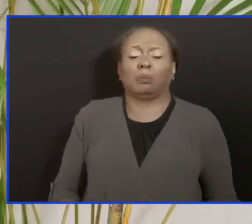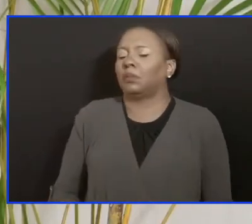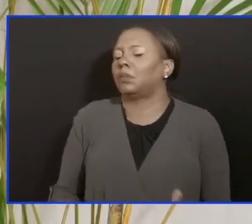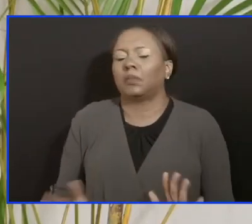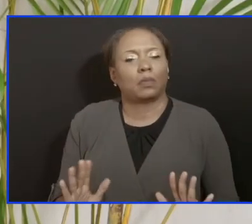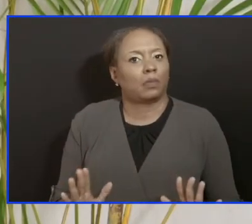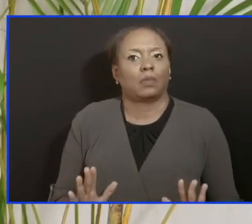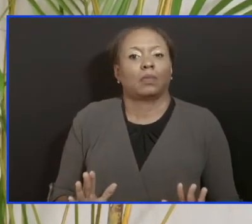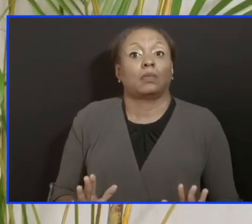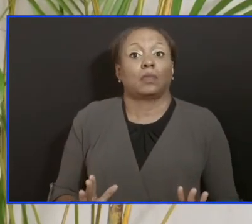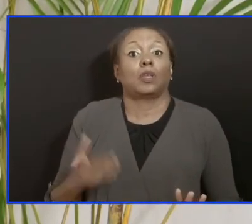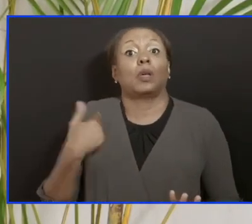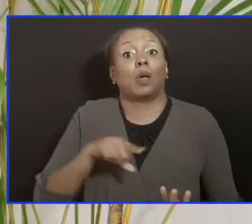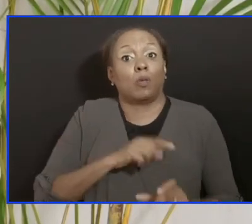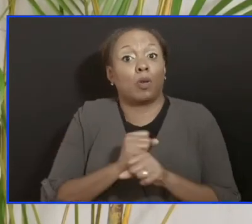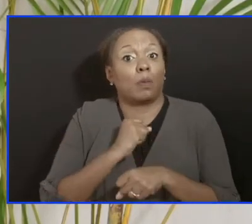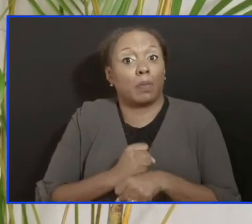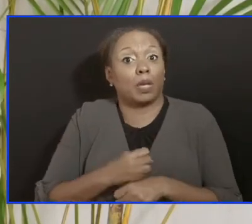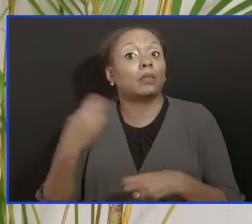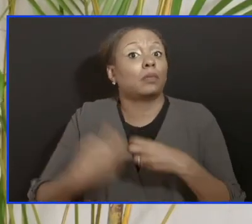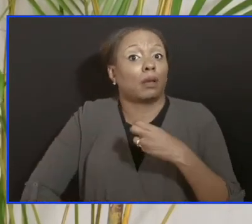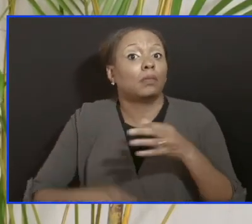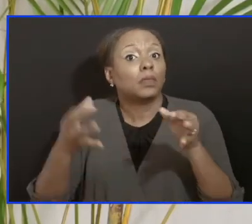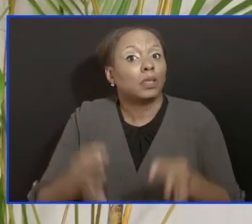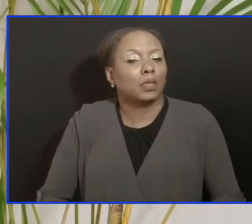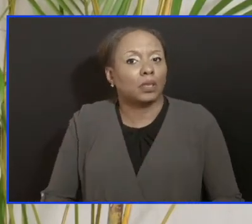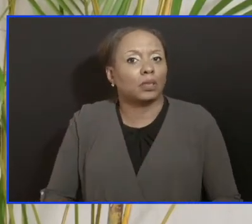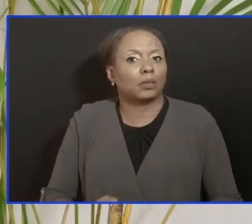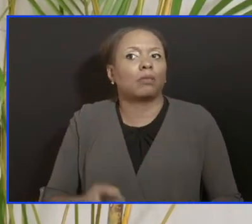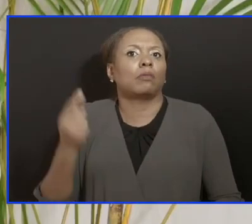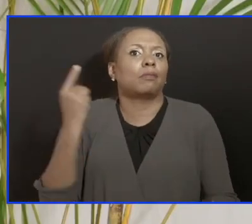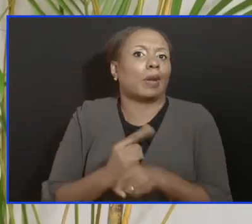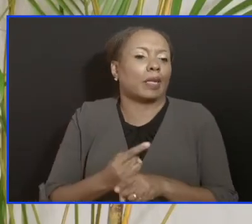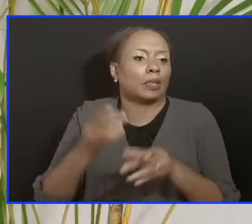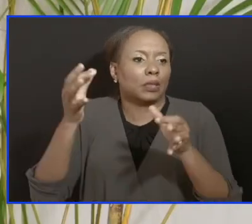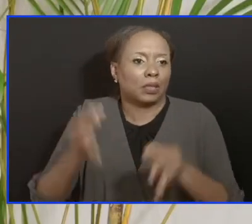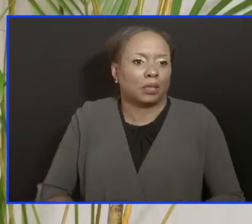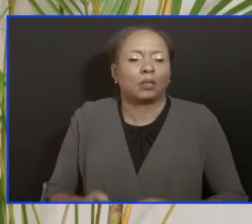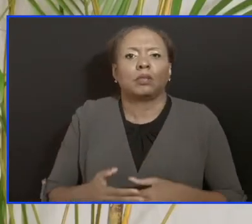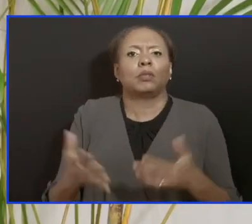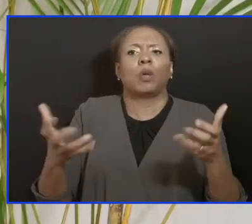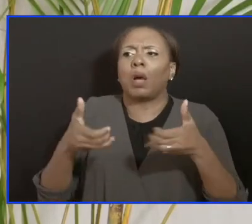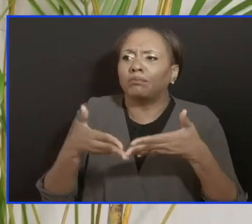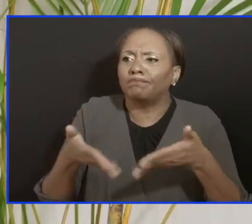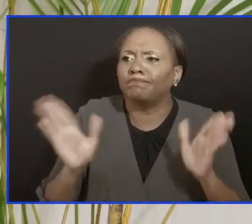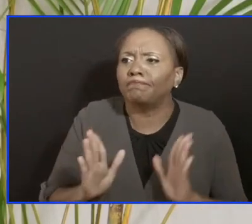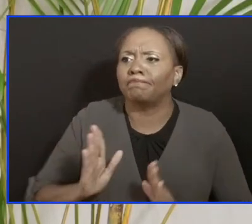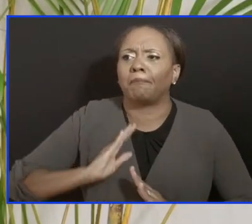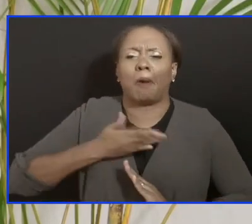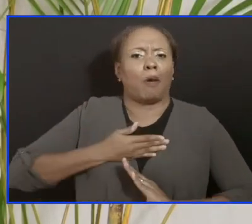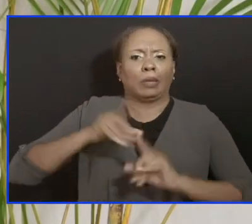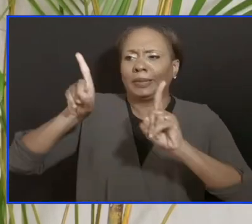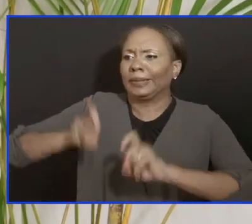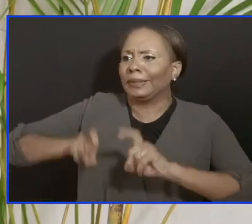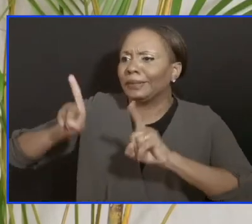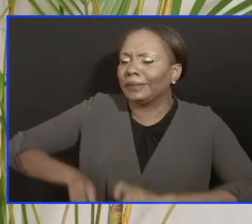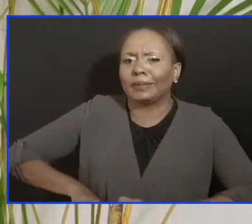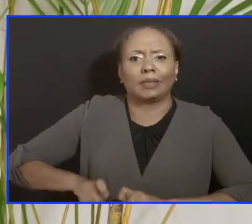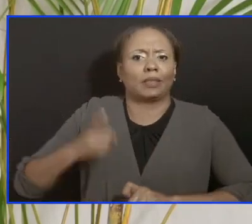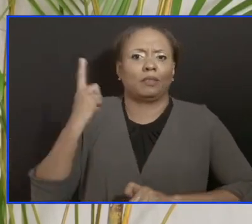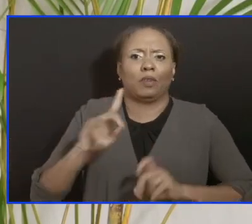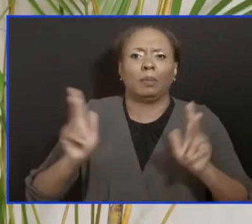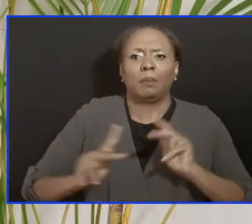but in my view, the right decisions. So we're looking to expand our testing capacity for community transmission